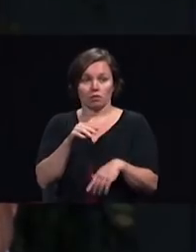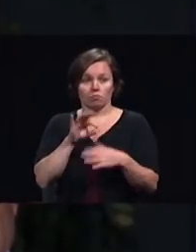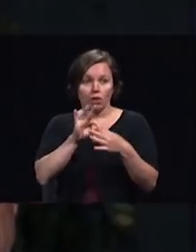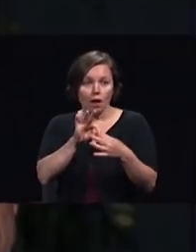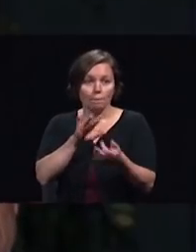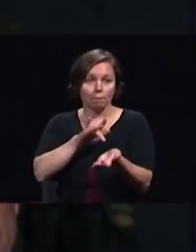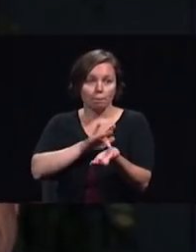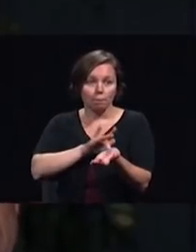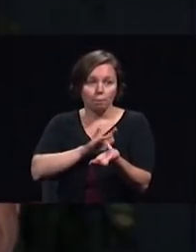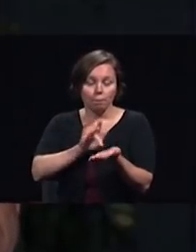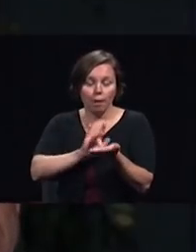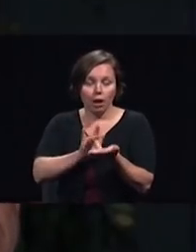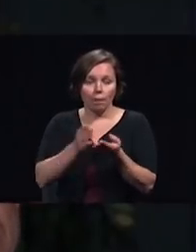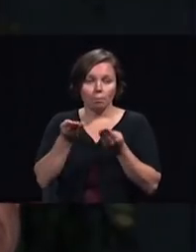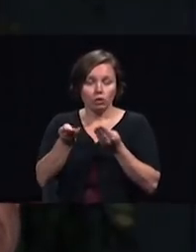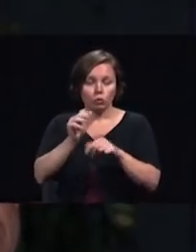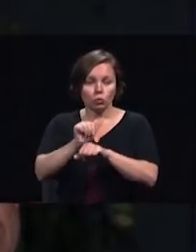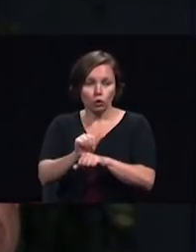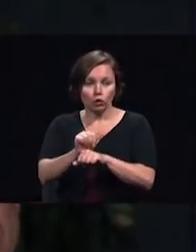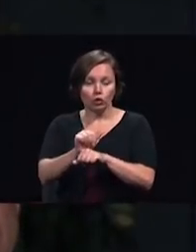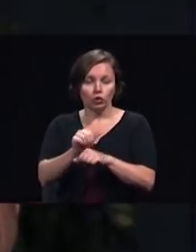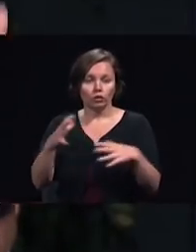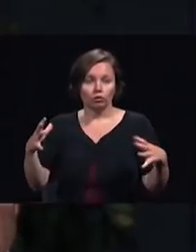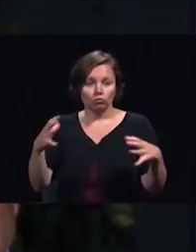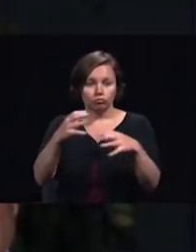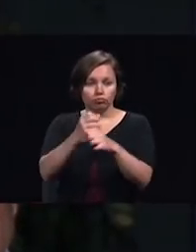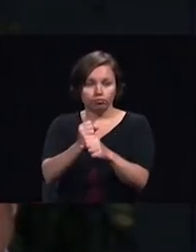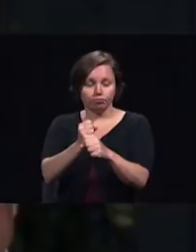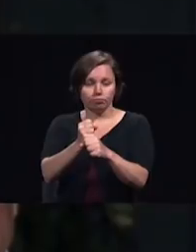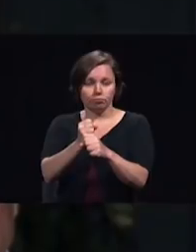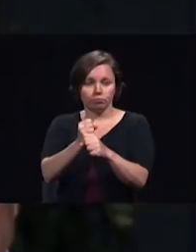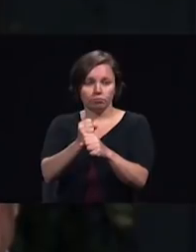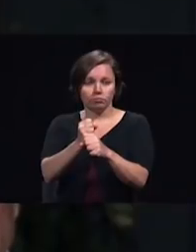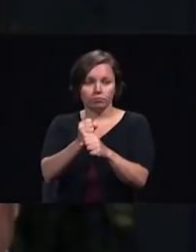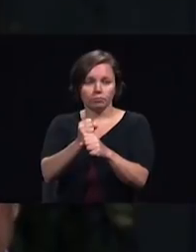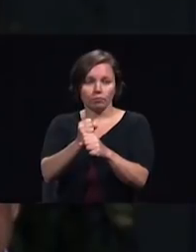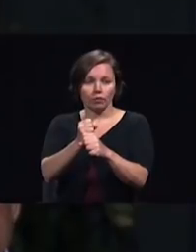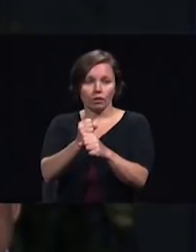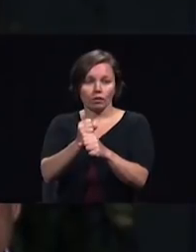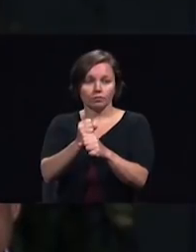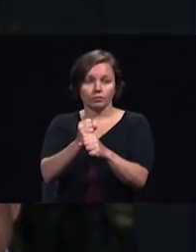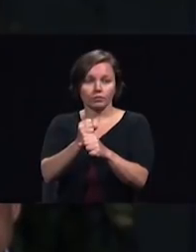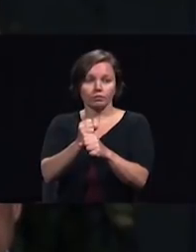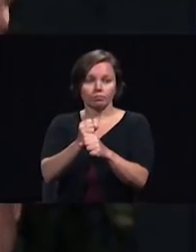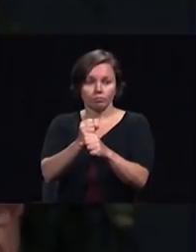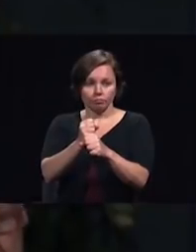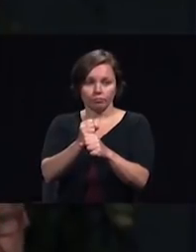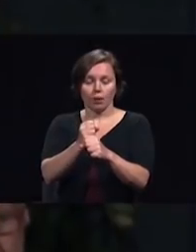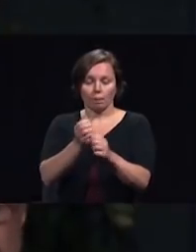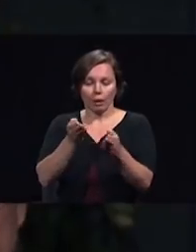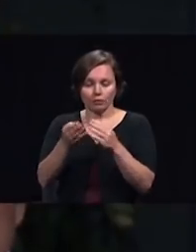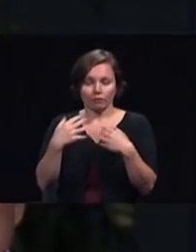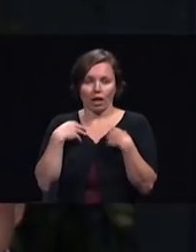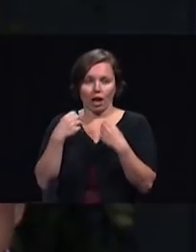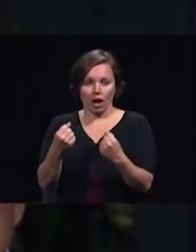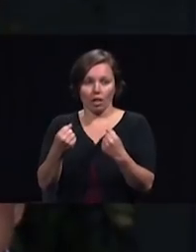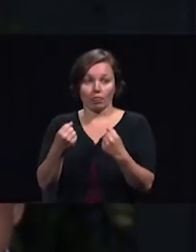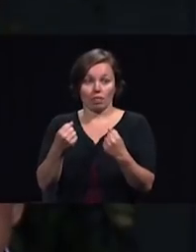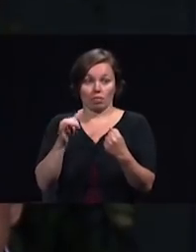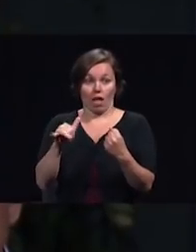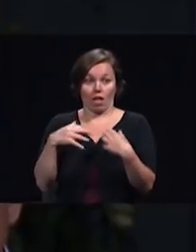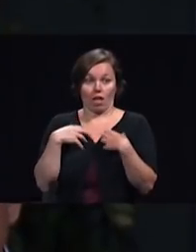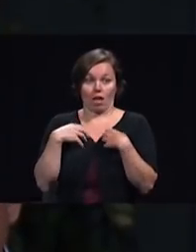health ministry health lectures vegetarian restaurants health clinics door-to-door missionary